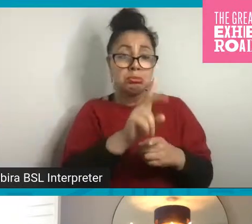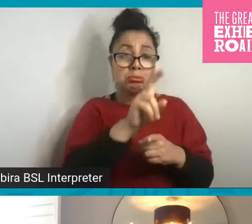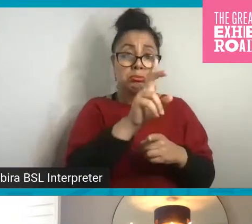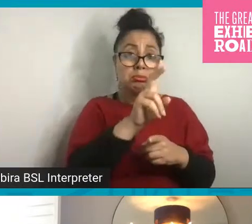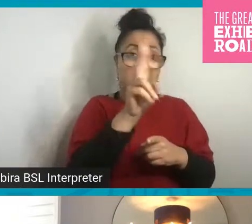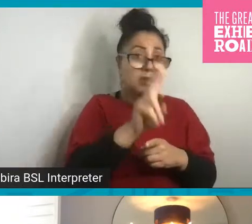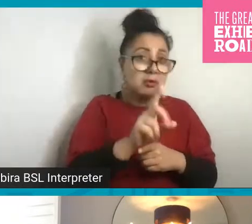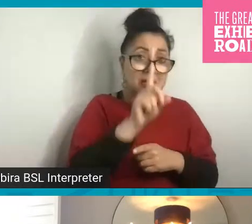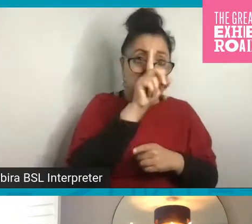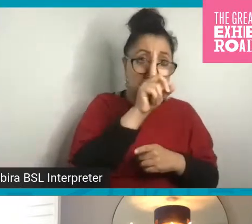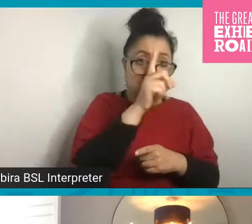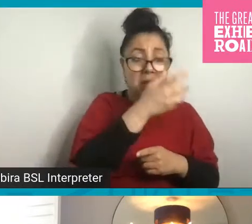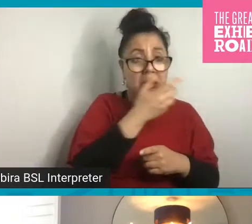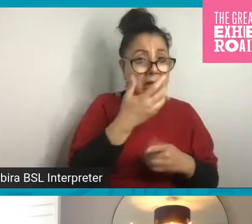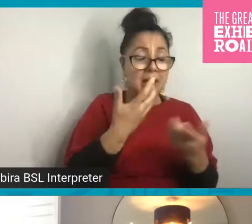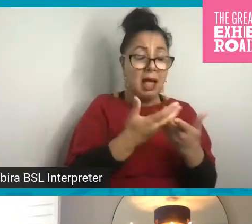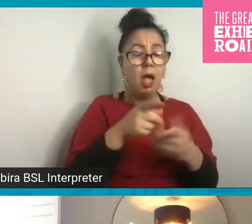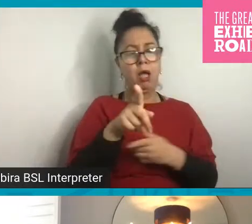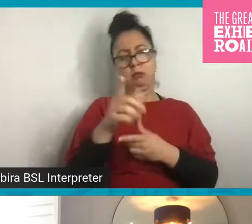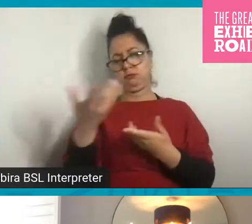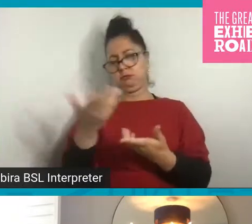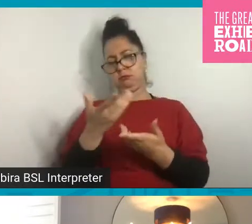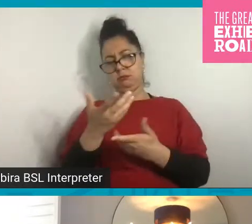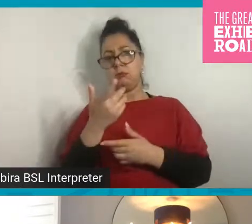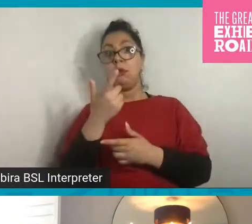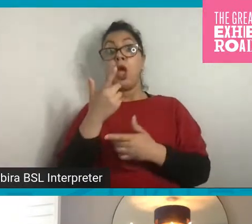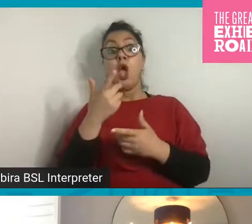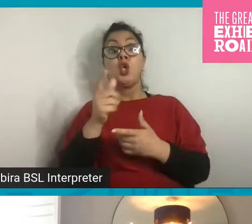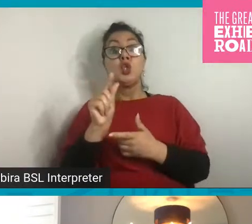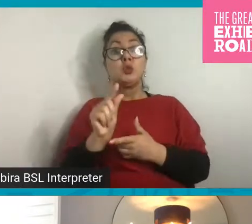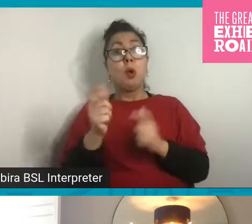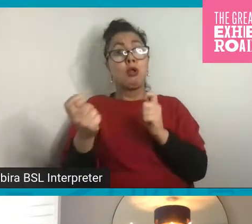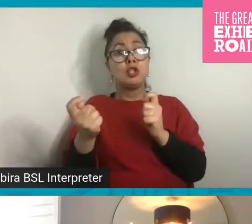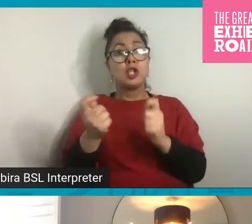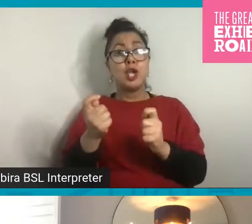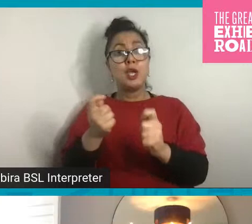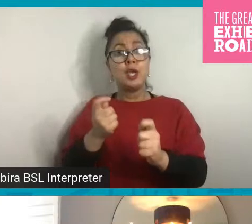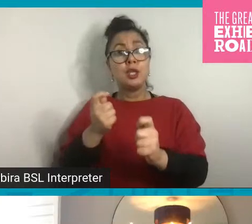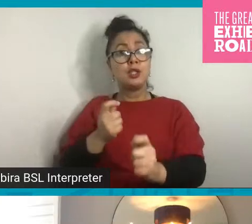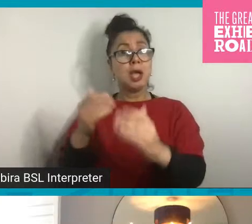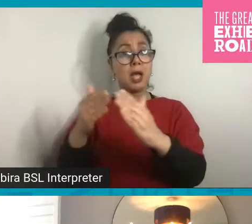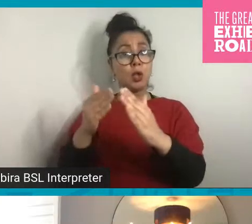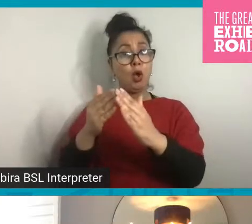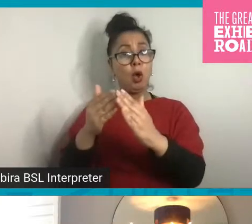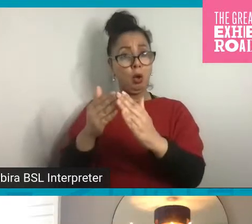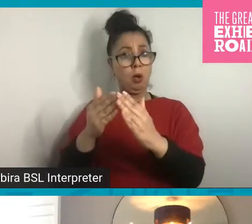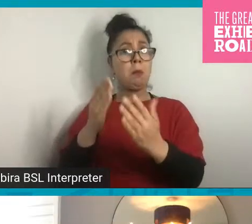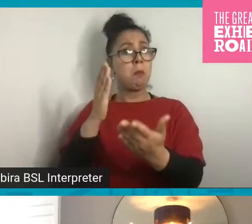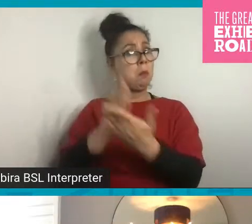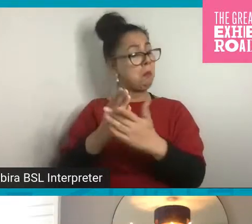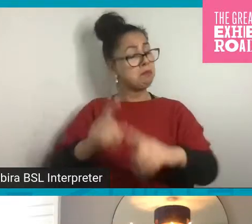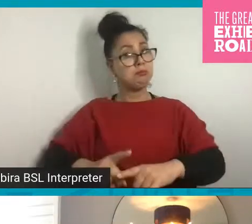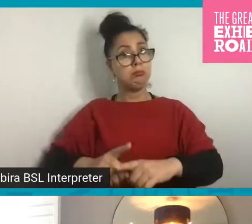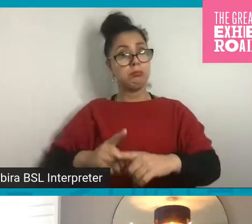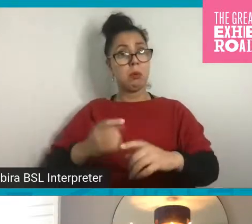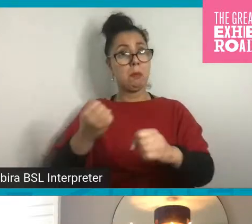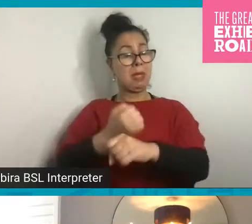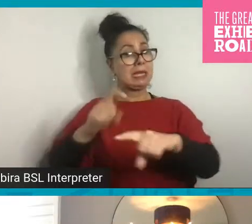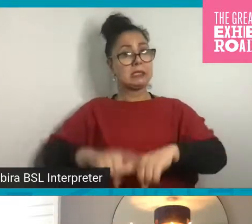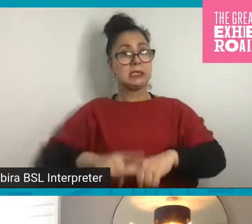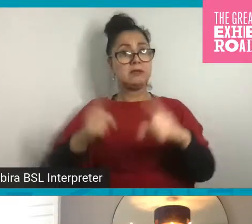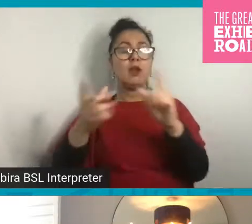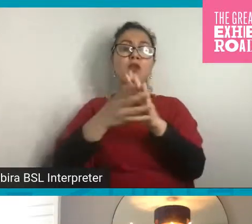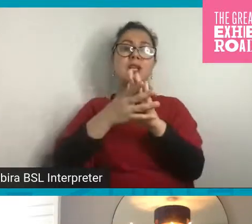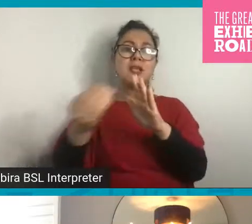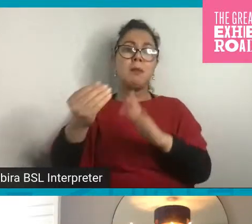there are small changes at home, which we all can make. And they make a difference. For example, turning the